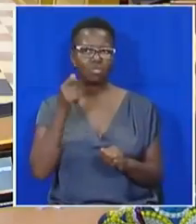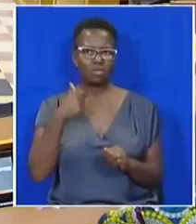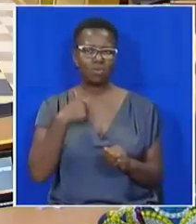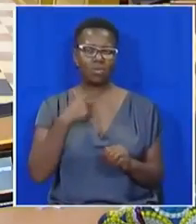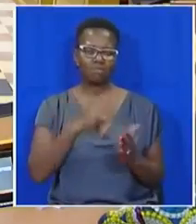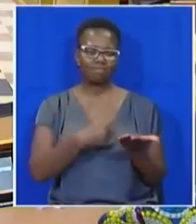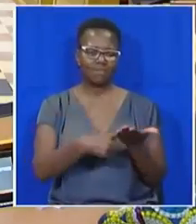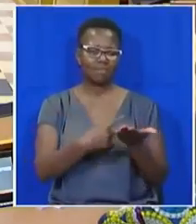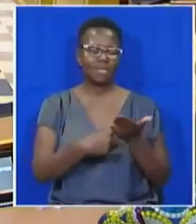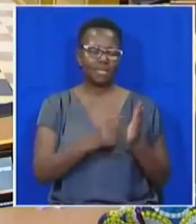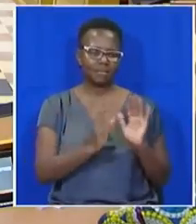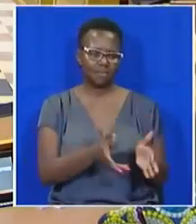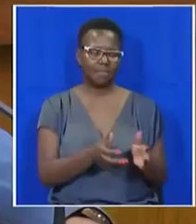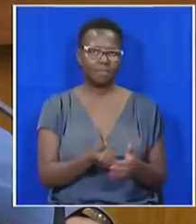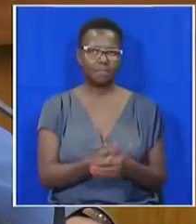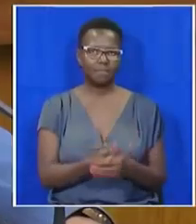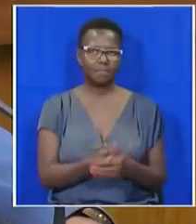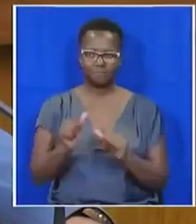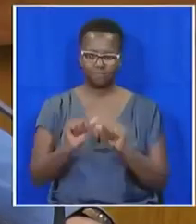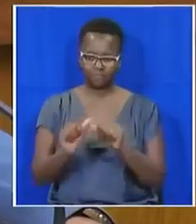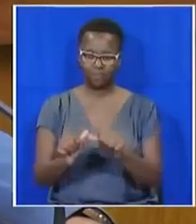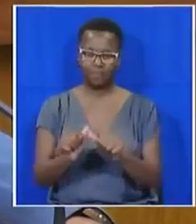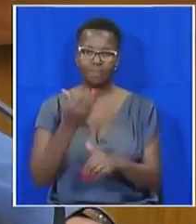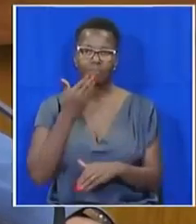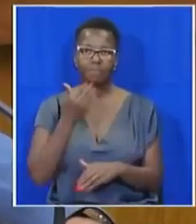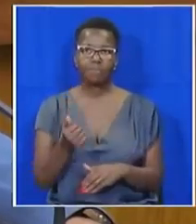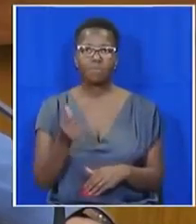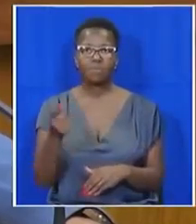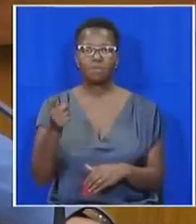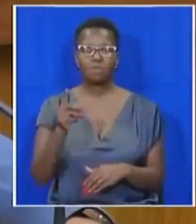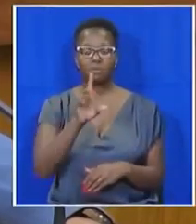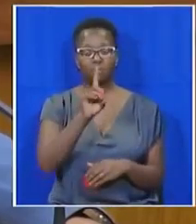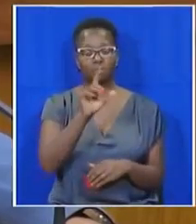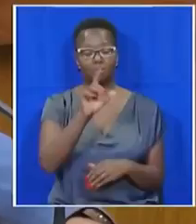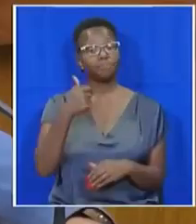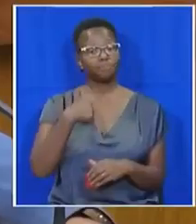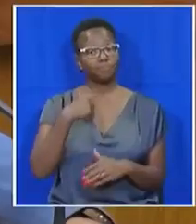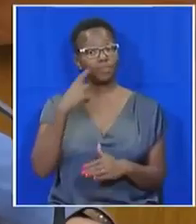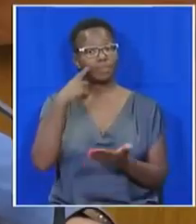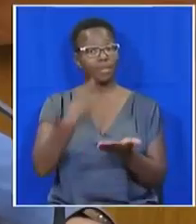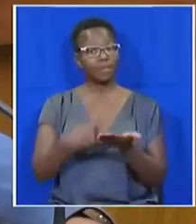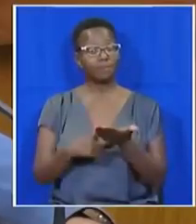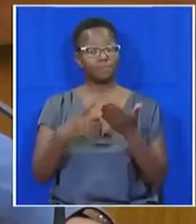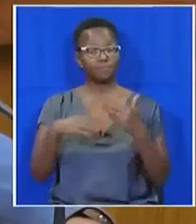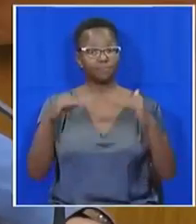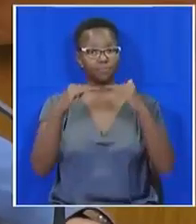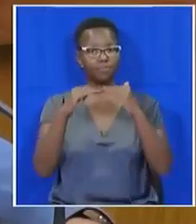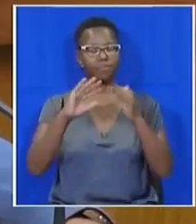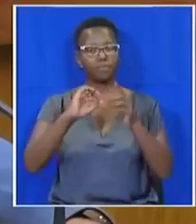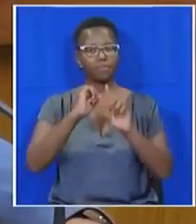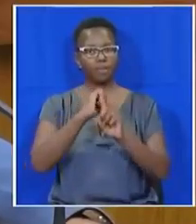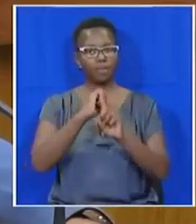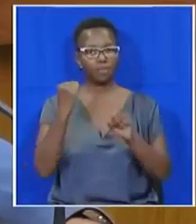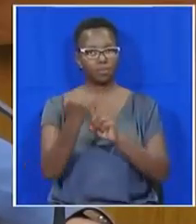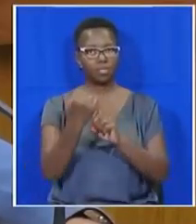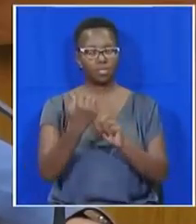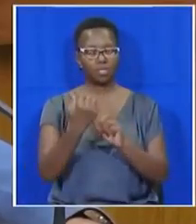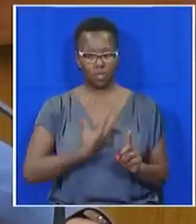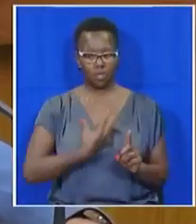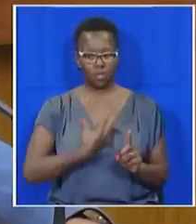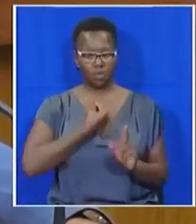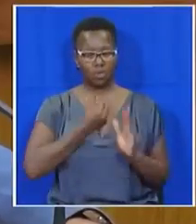debate. Continue, Mr. Kasim. The DA believes in a fair society where youth must be skilled,